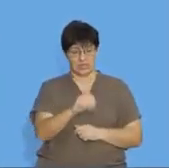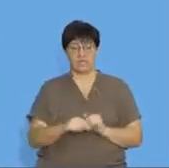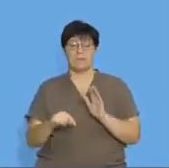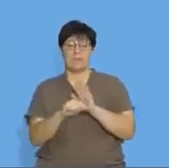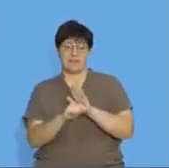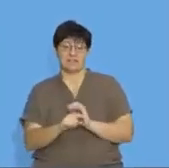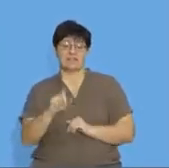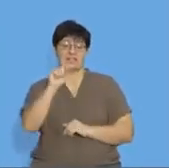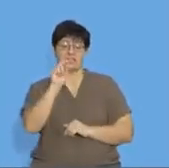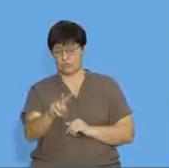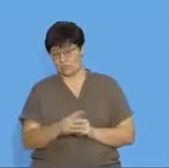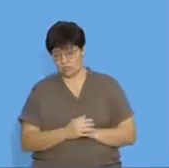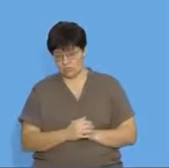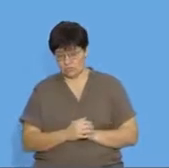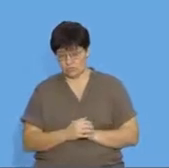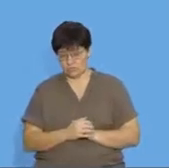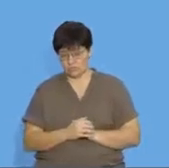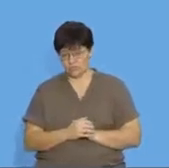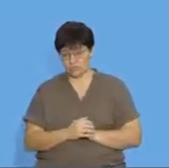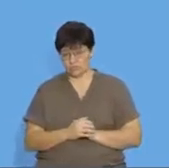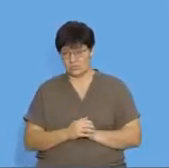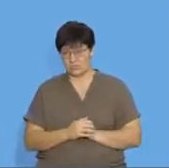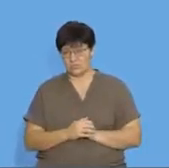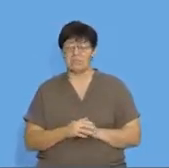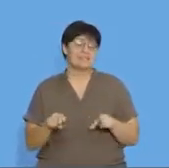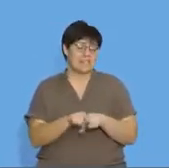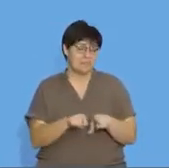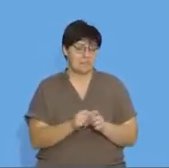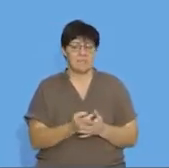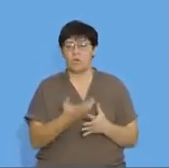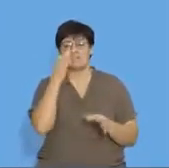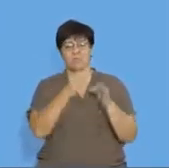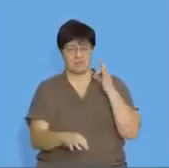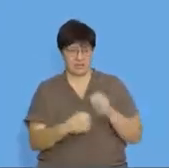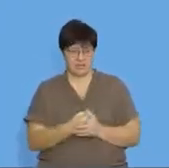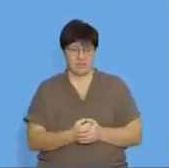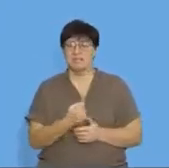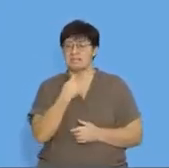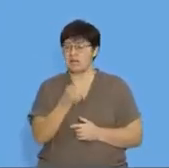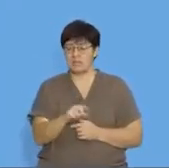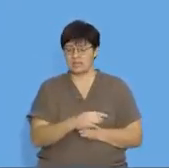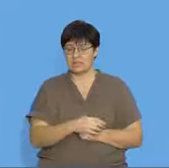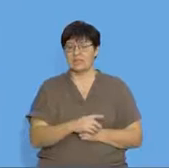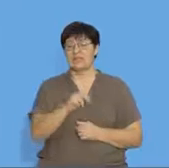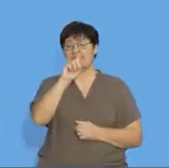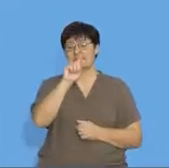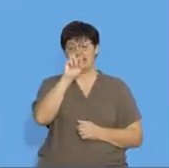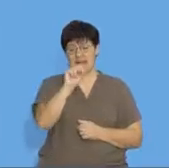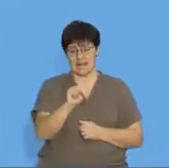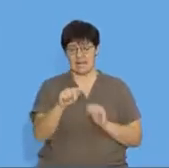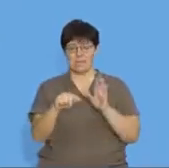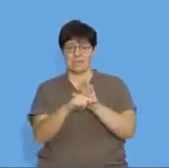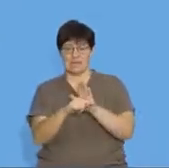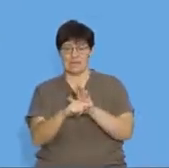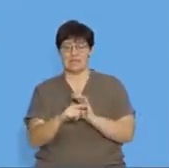minus T2, but also if I simplify it, I could say it's equal to Tn